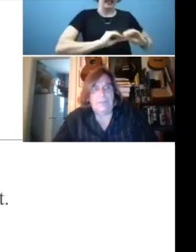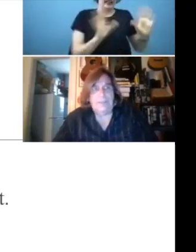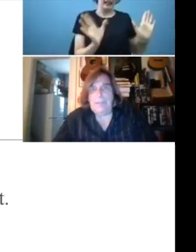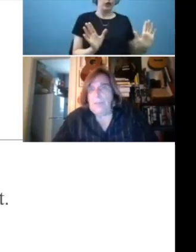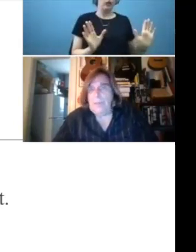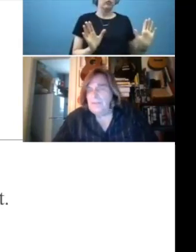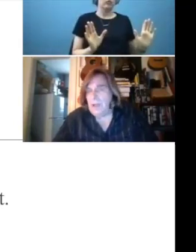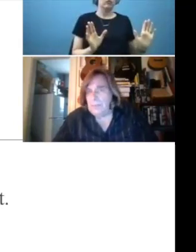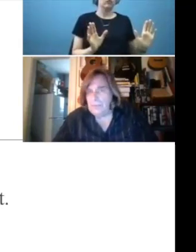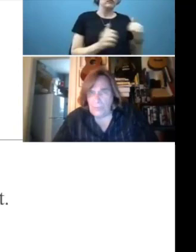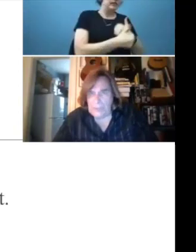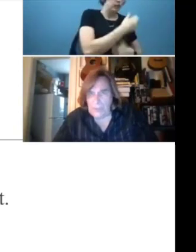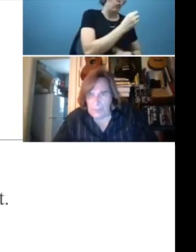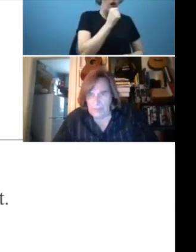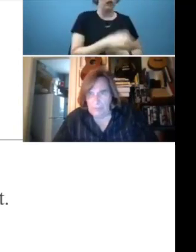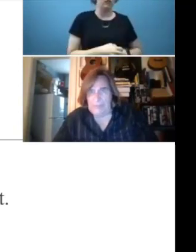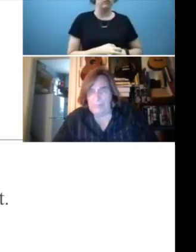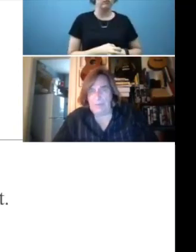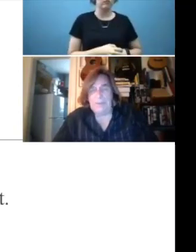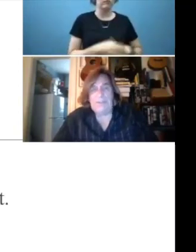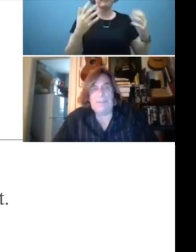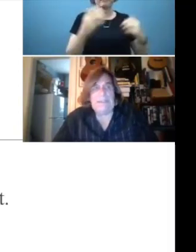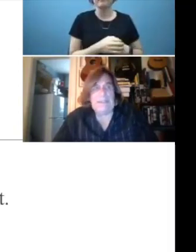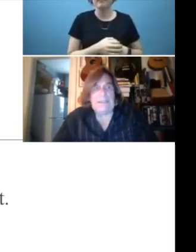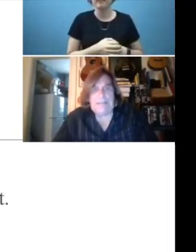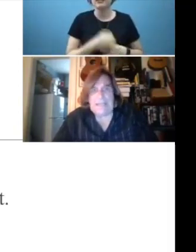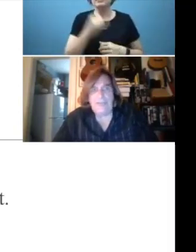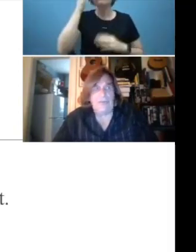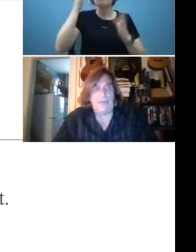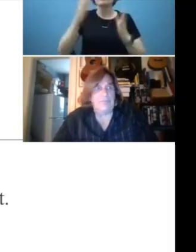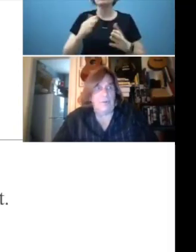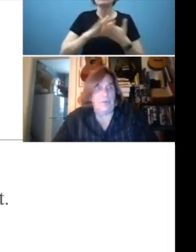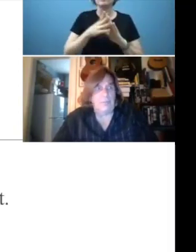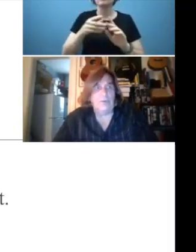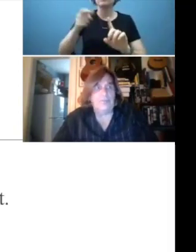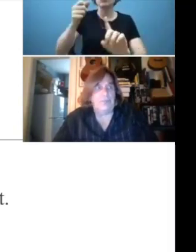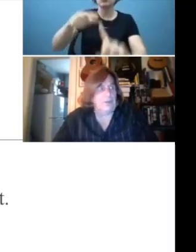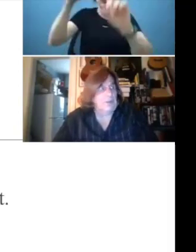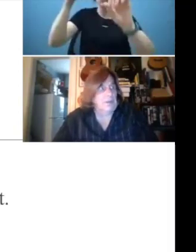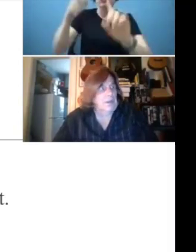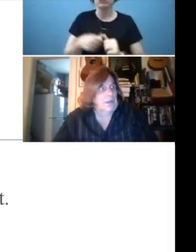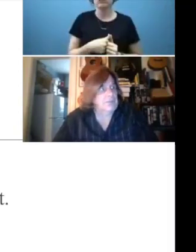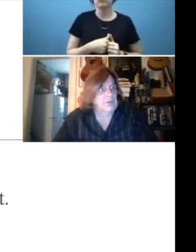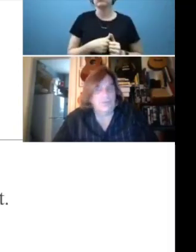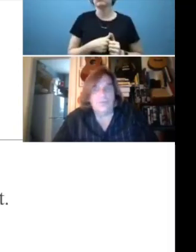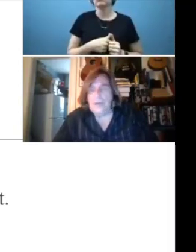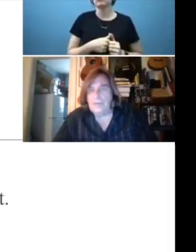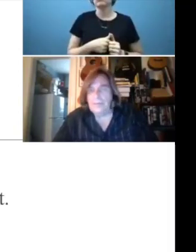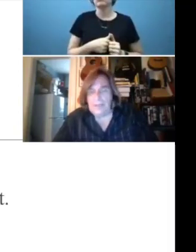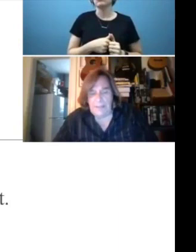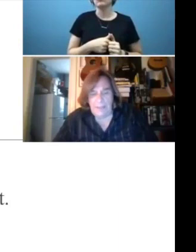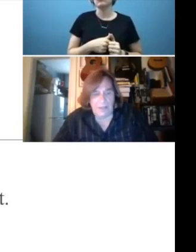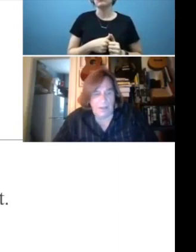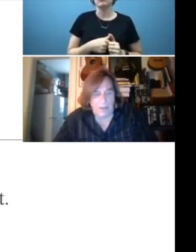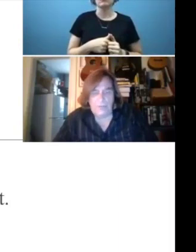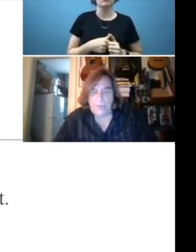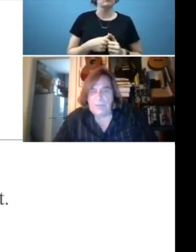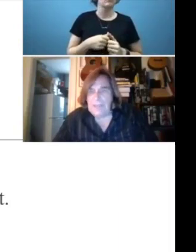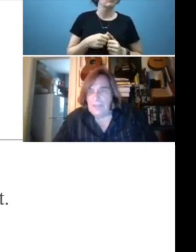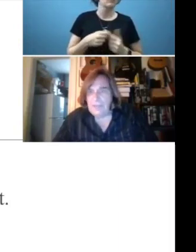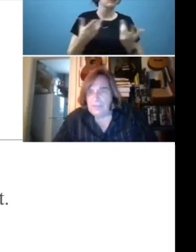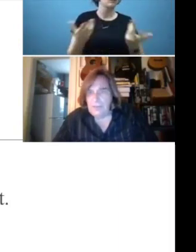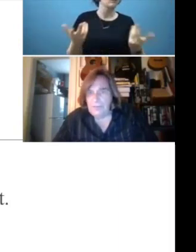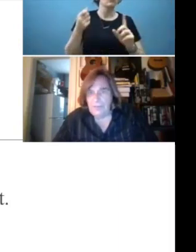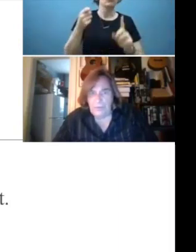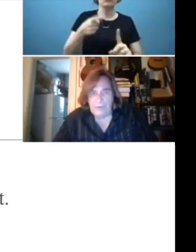limb a little bit. Maybe we can talk about triggering of people. Dangerous for a person. Certain triggers might cause them to